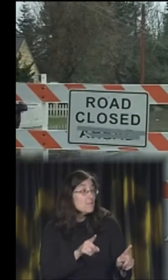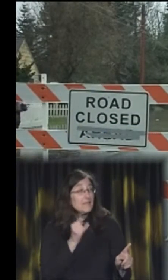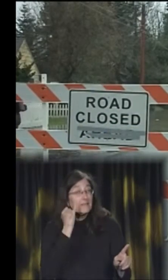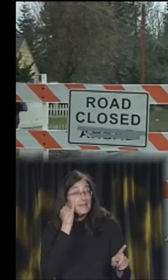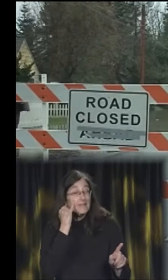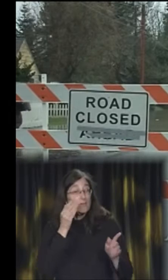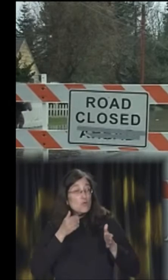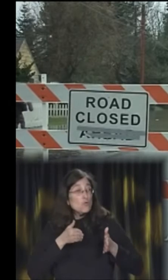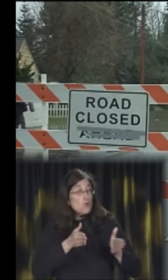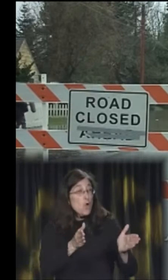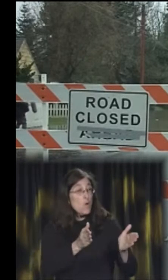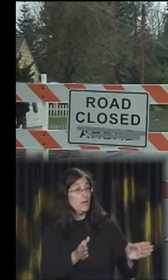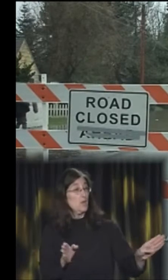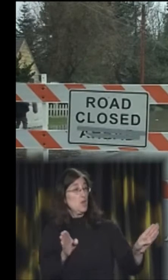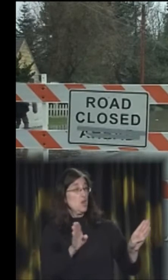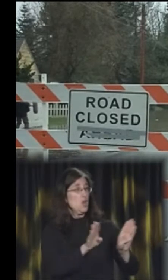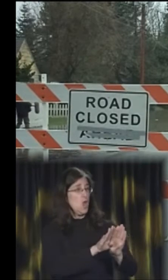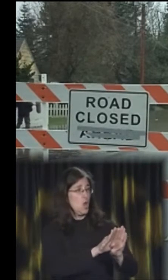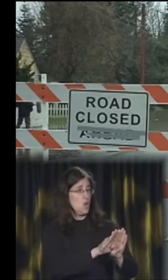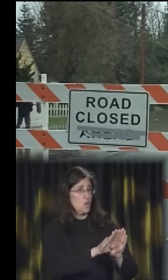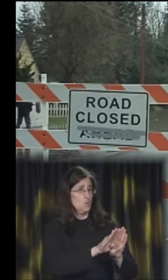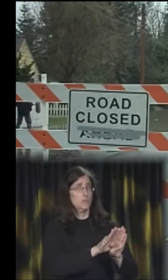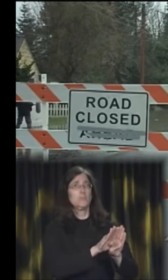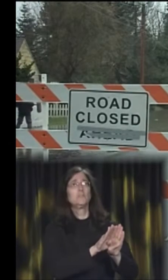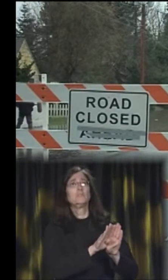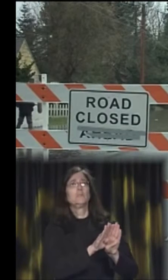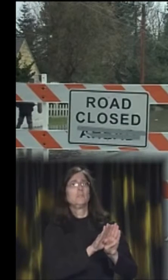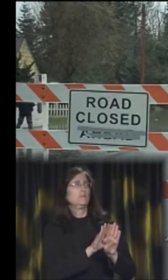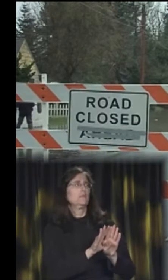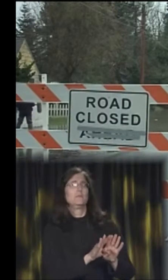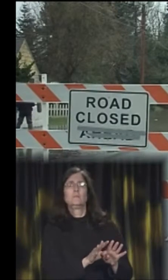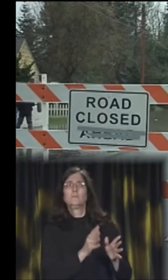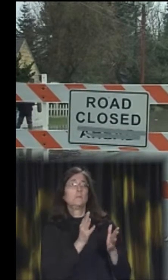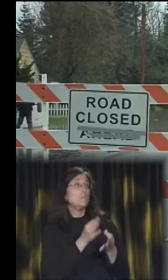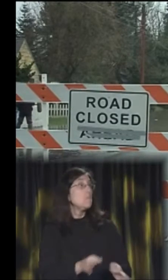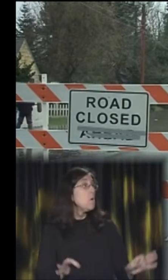So if the road is closed, be safe and stay out.